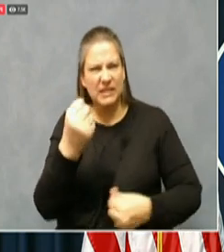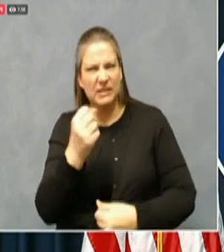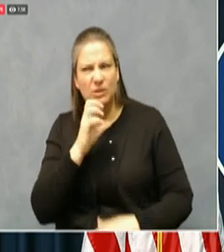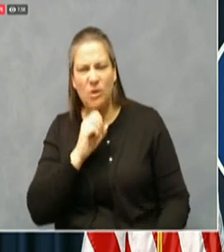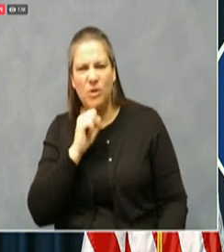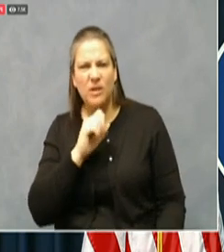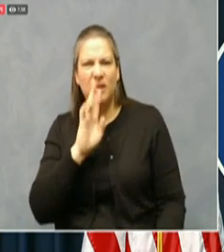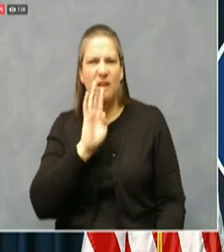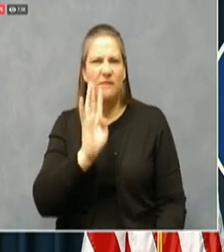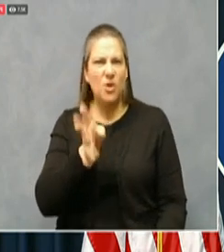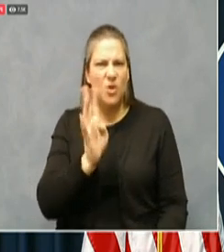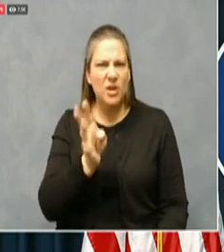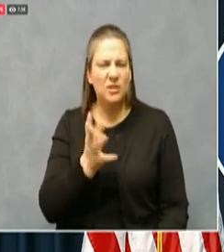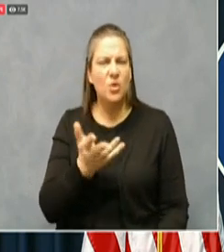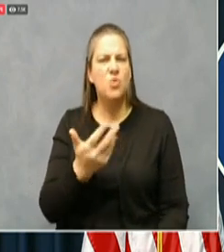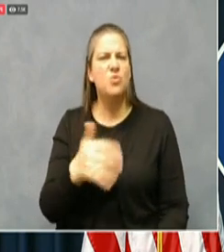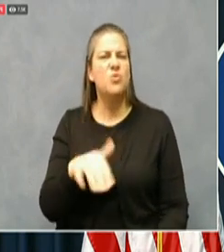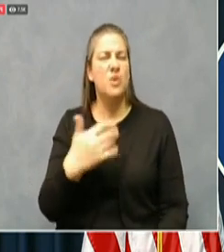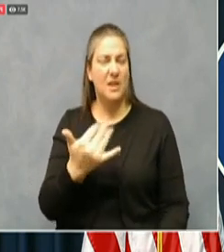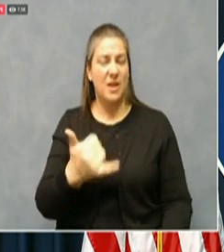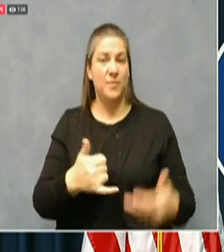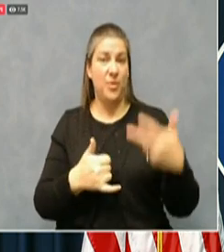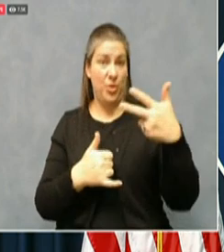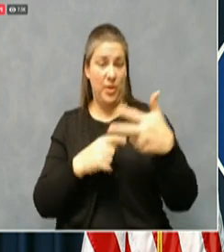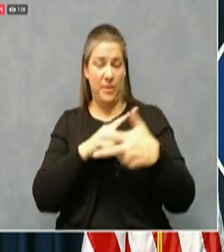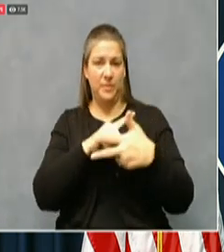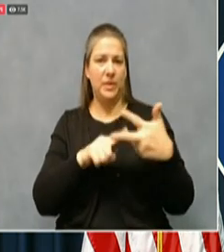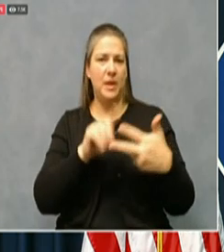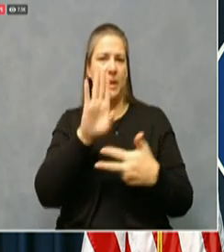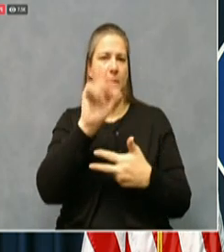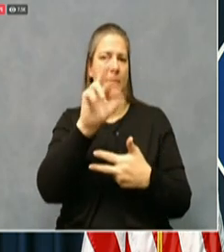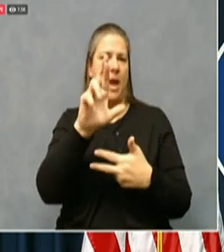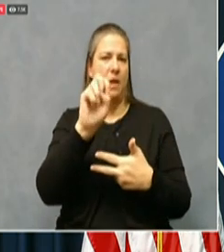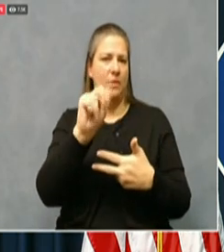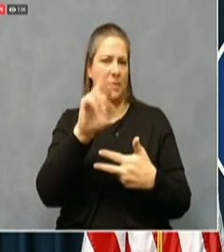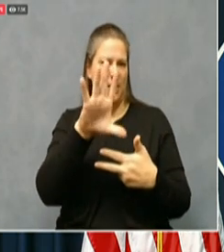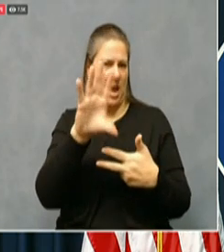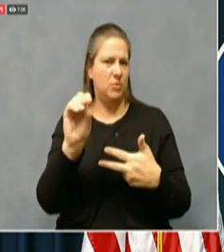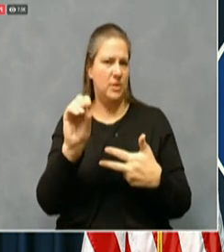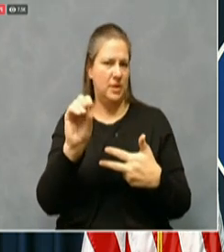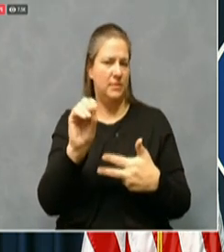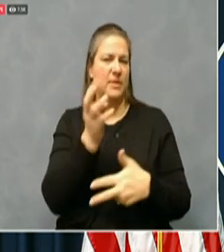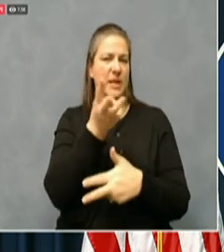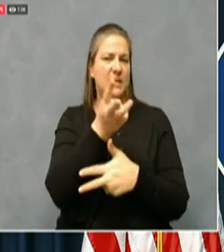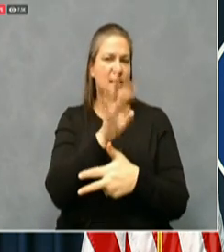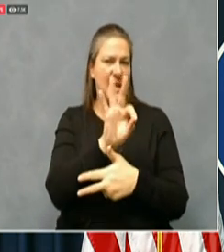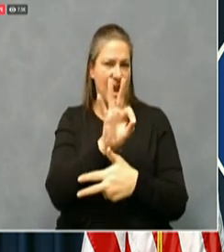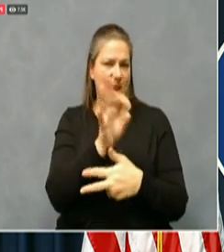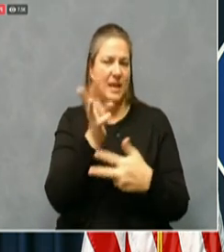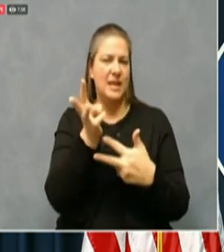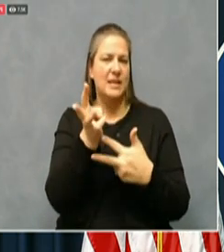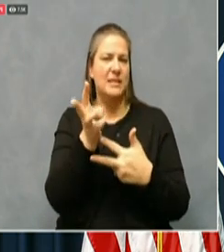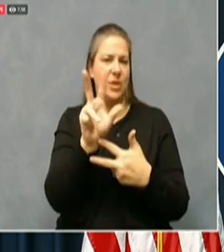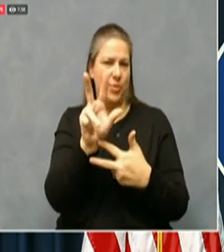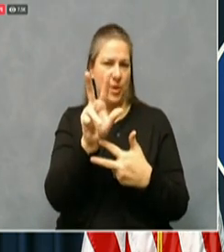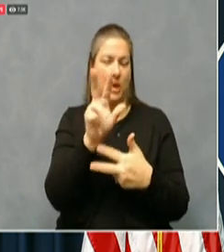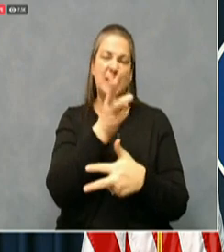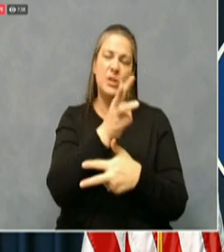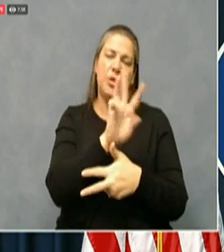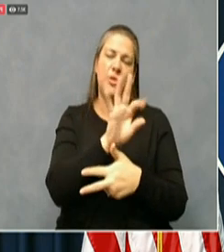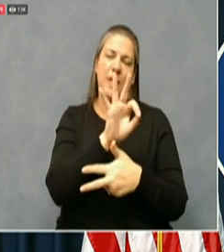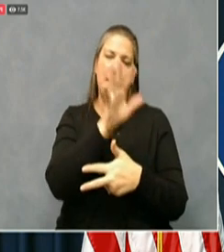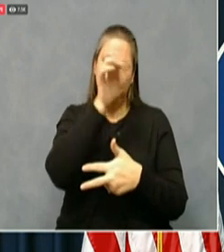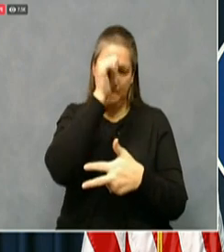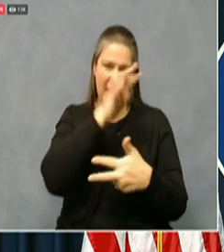So they include three individuals from Barron County, a 69 and a 63 year old man and a 65 year old woman,